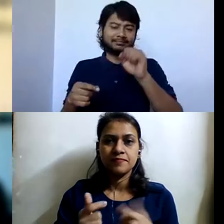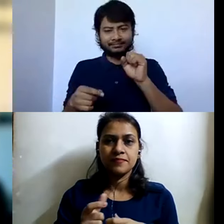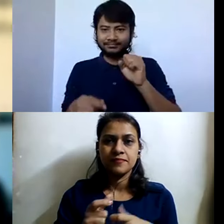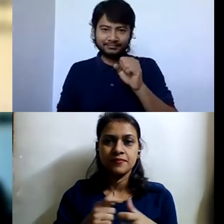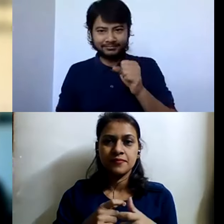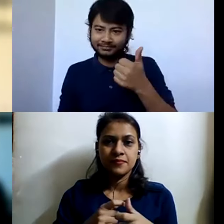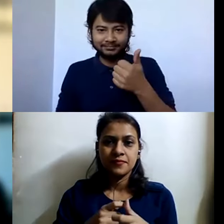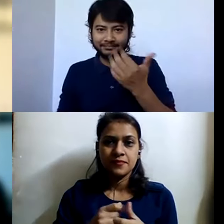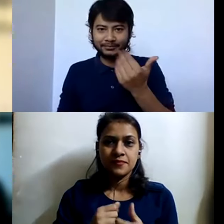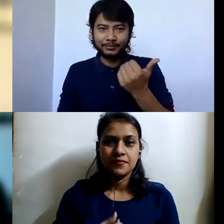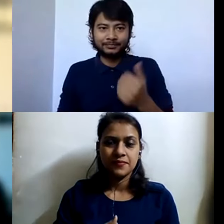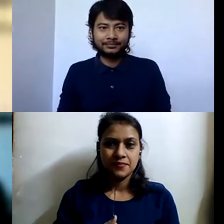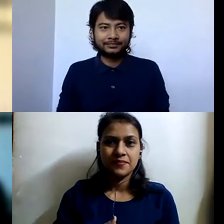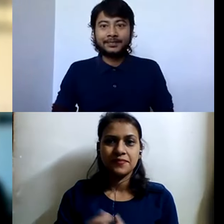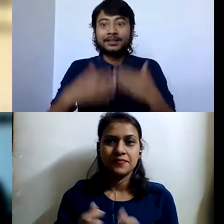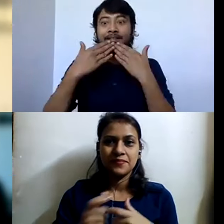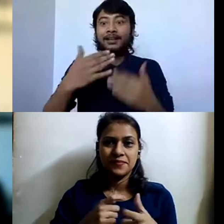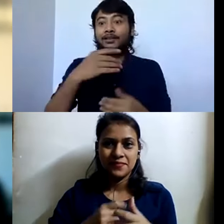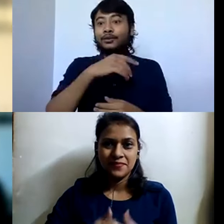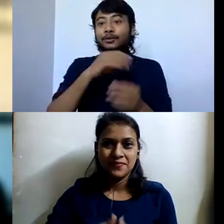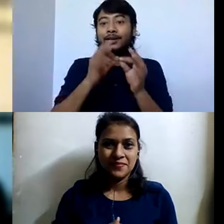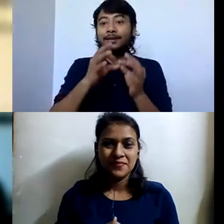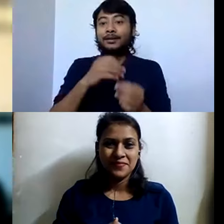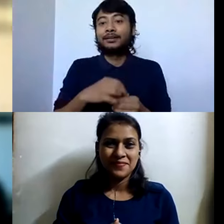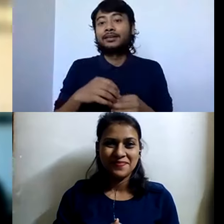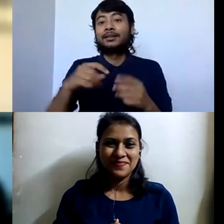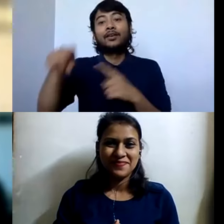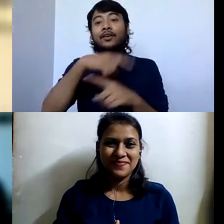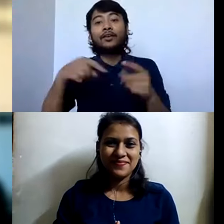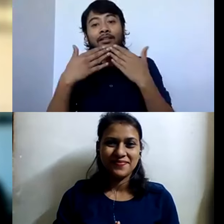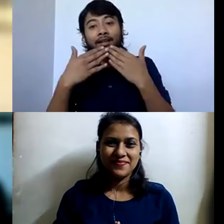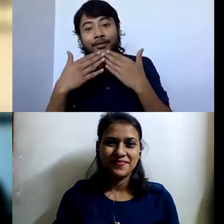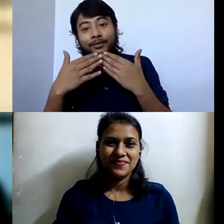definitely. Thank you, Gauru. Thank you so much. Thank you. Thank you.